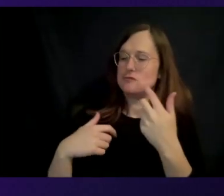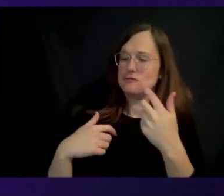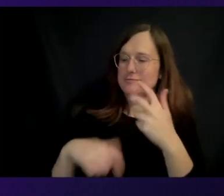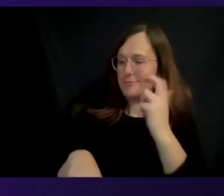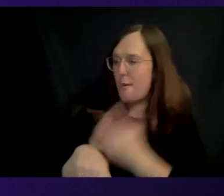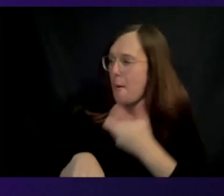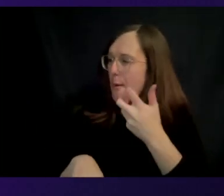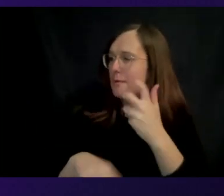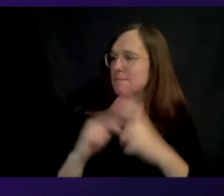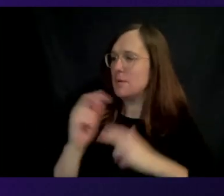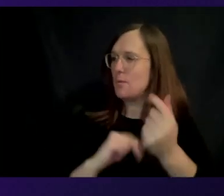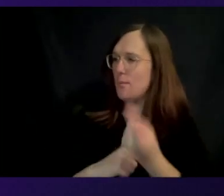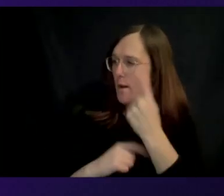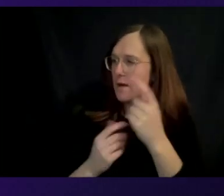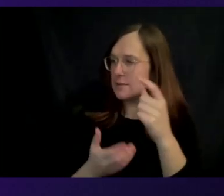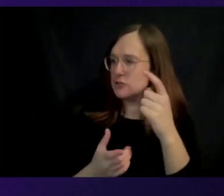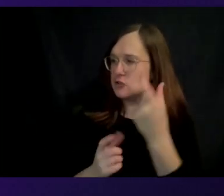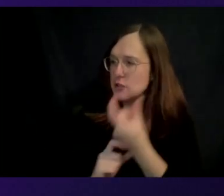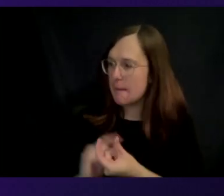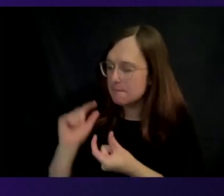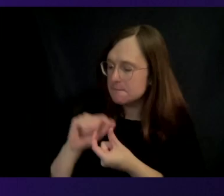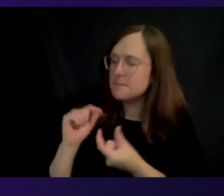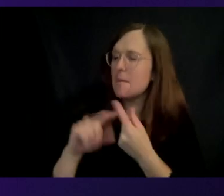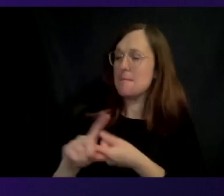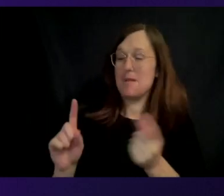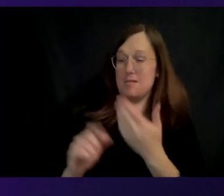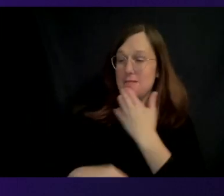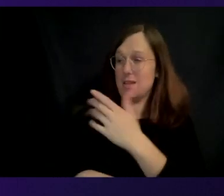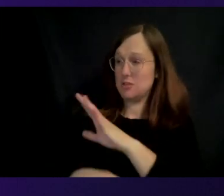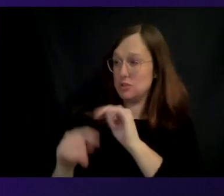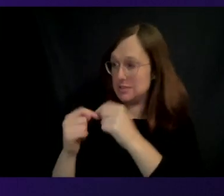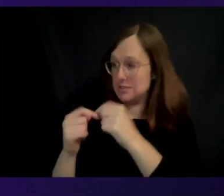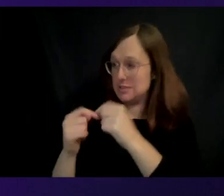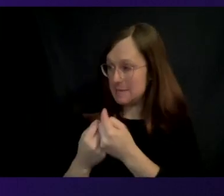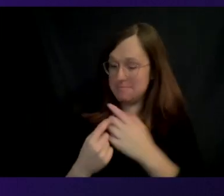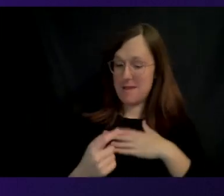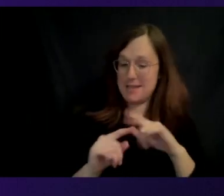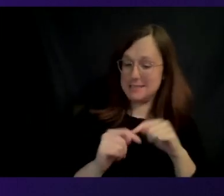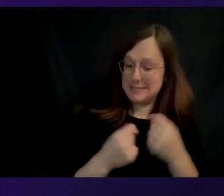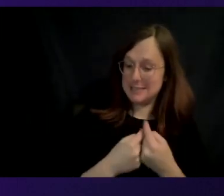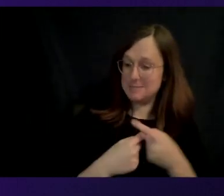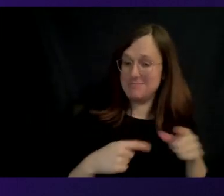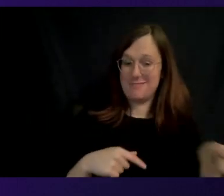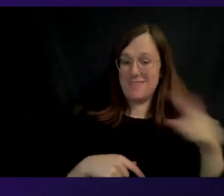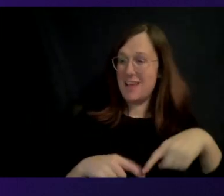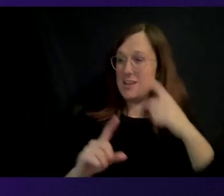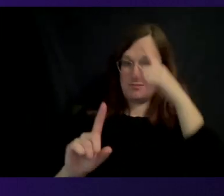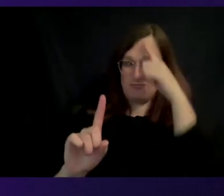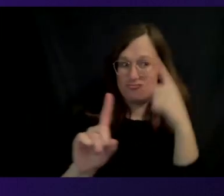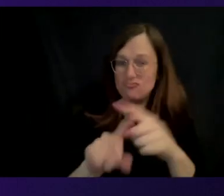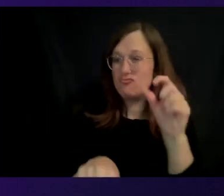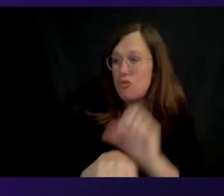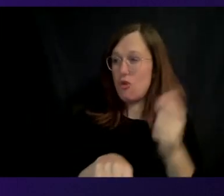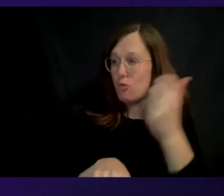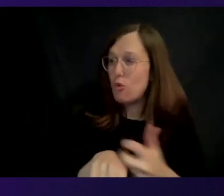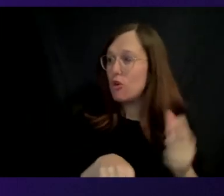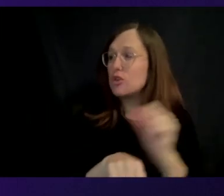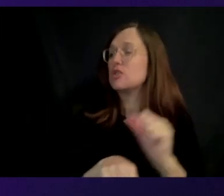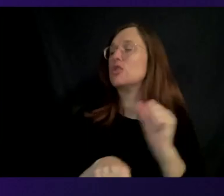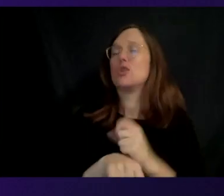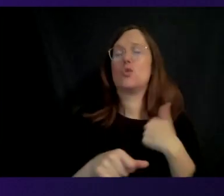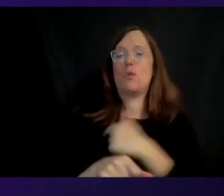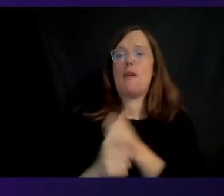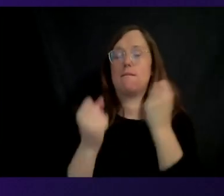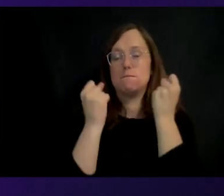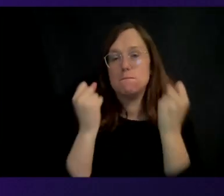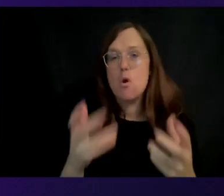But thanks to the passion and the talent for the team that both you and I are lucky to work with, we're doing multiple product